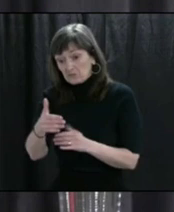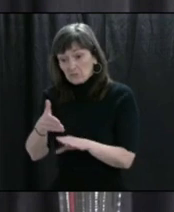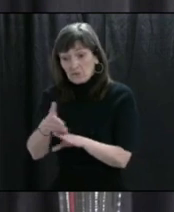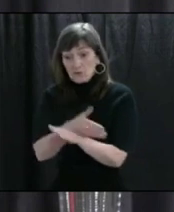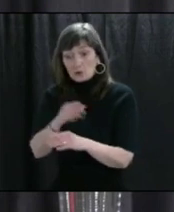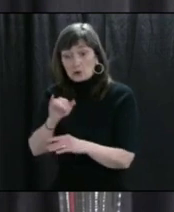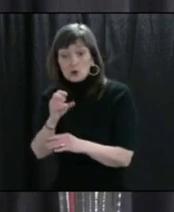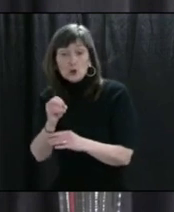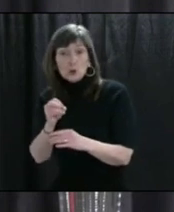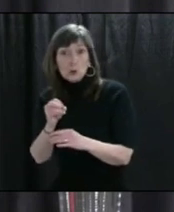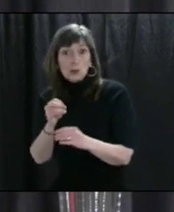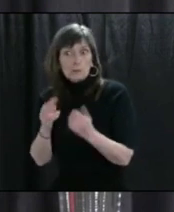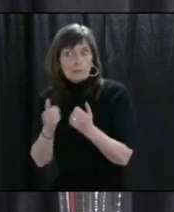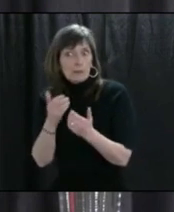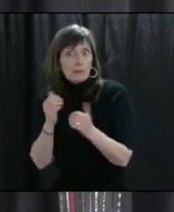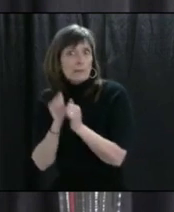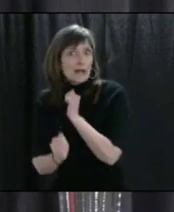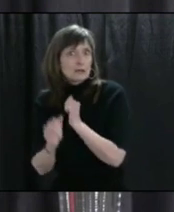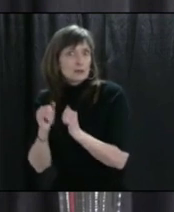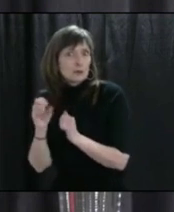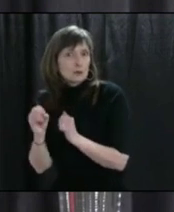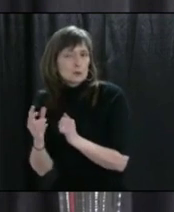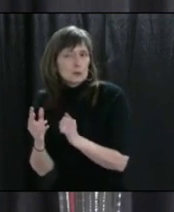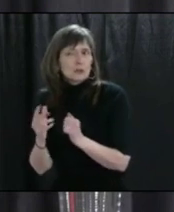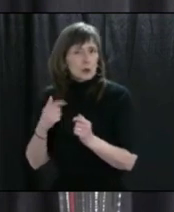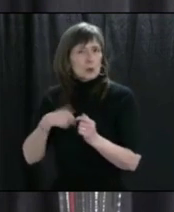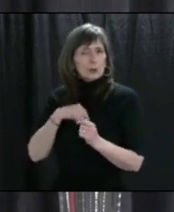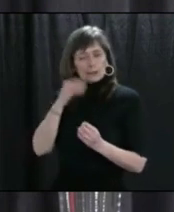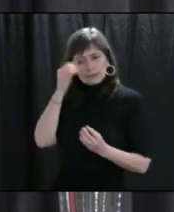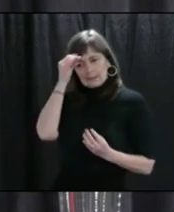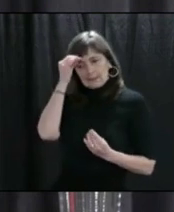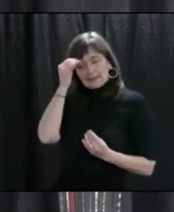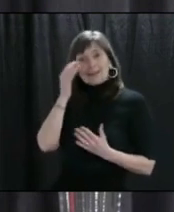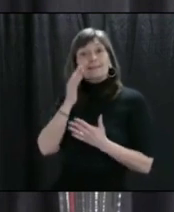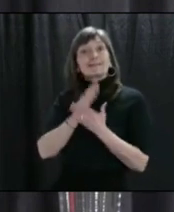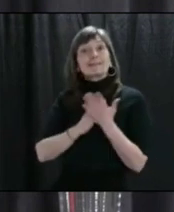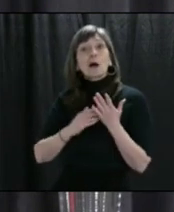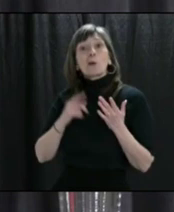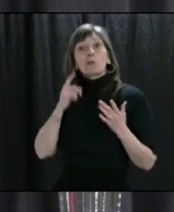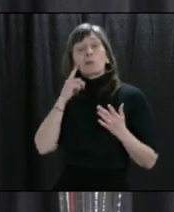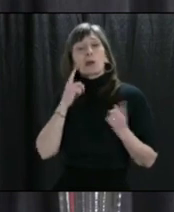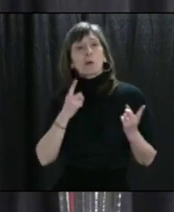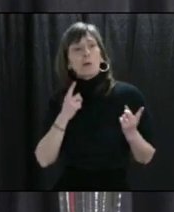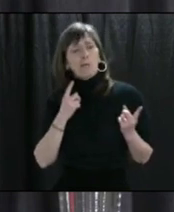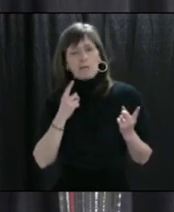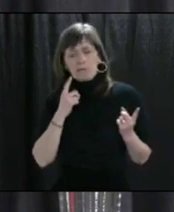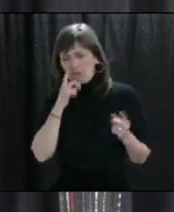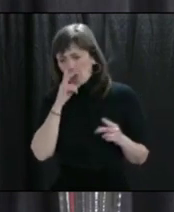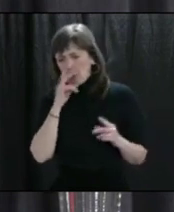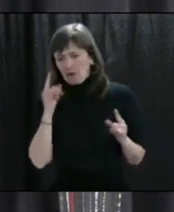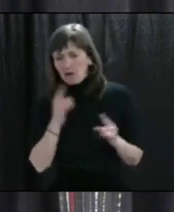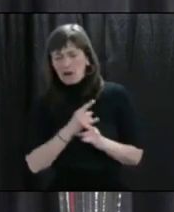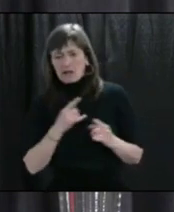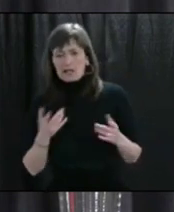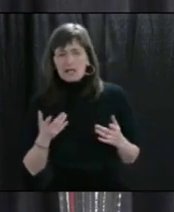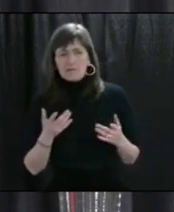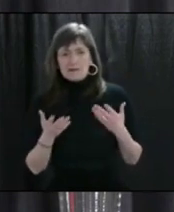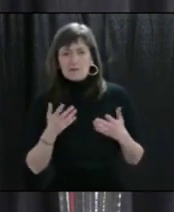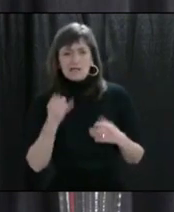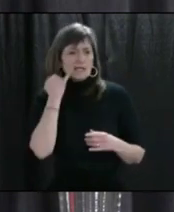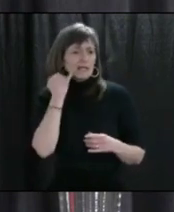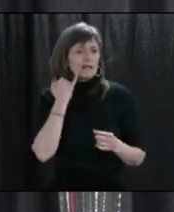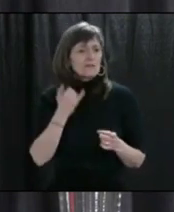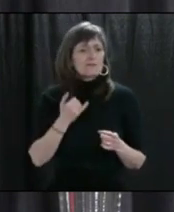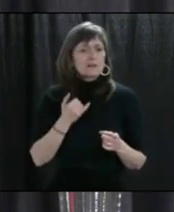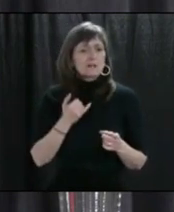into the year. And hence, some of the decisions which people outside have regarded as a bit paradoxical about letting service